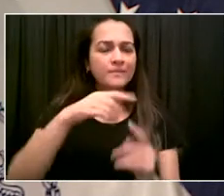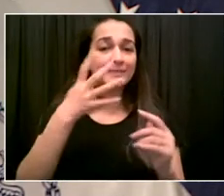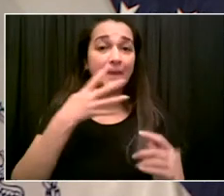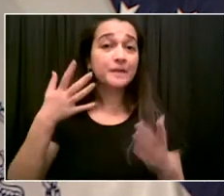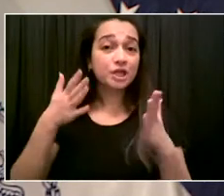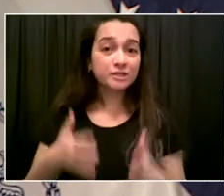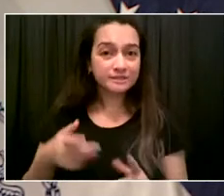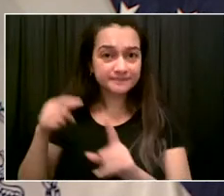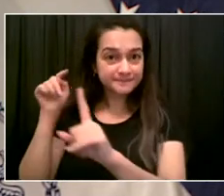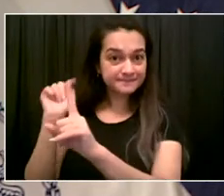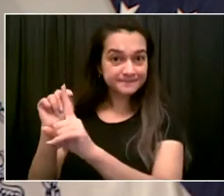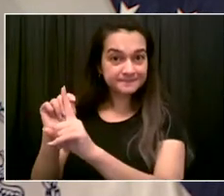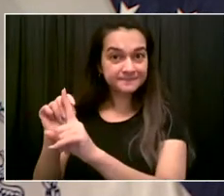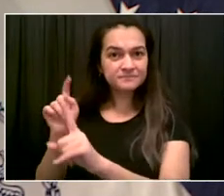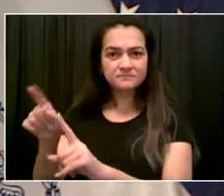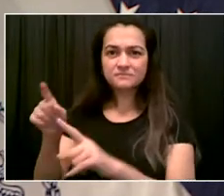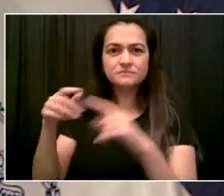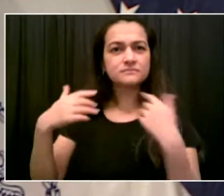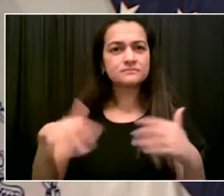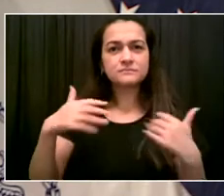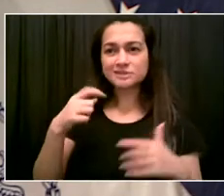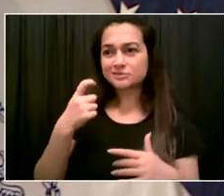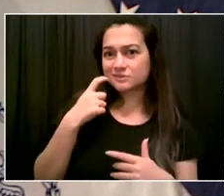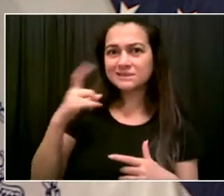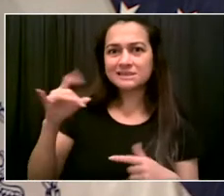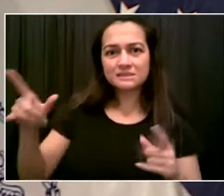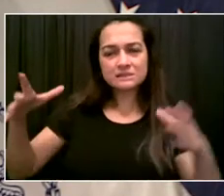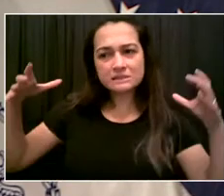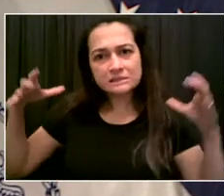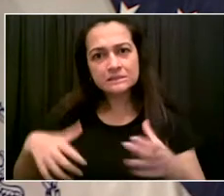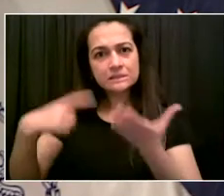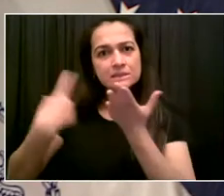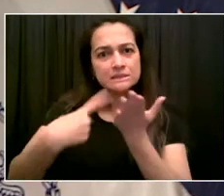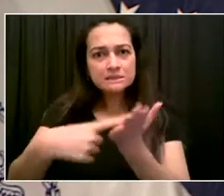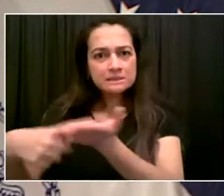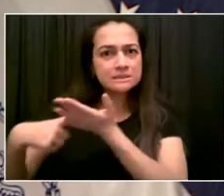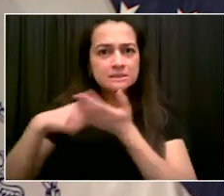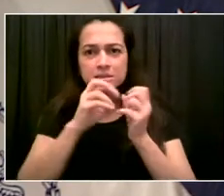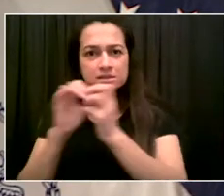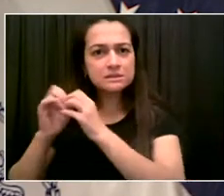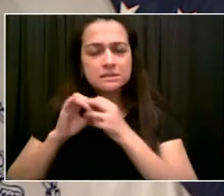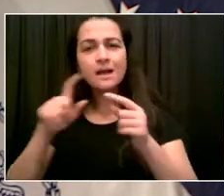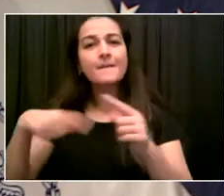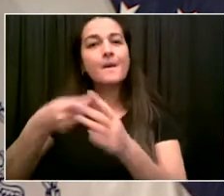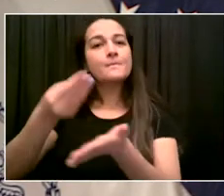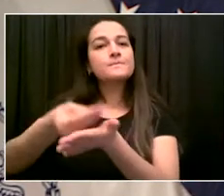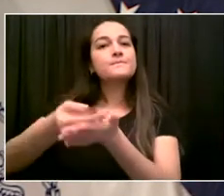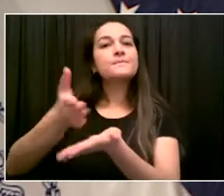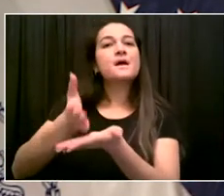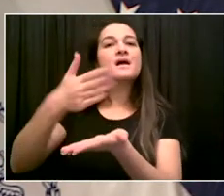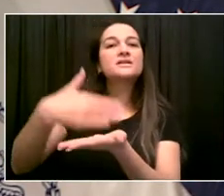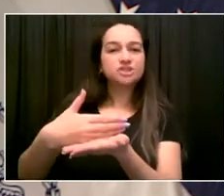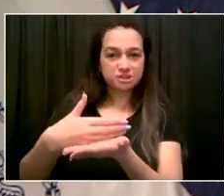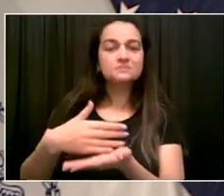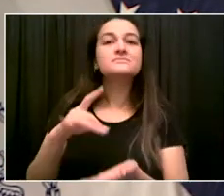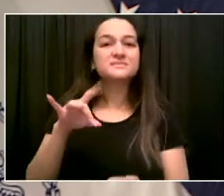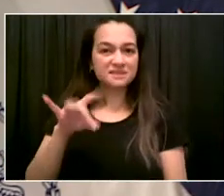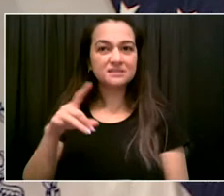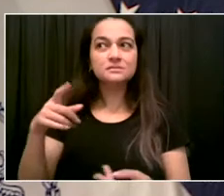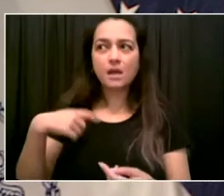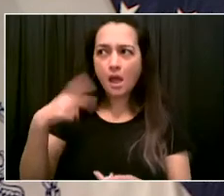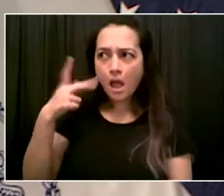session, particularly the budget, which was groundbreaking in support for New York City and our recovery. My great pleasure to introduce